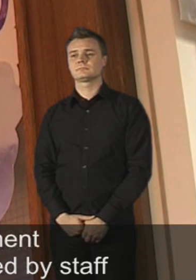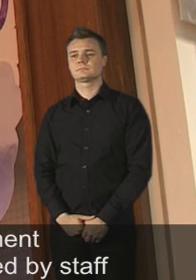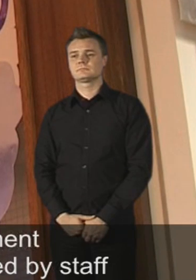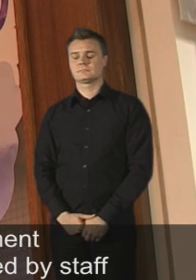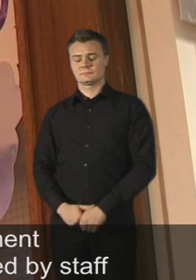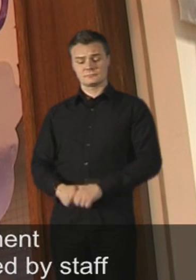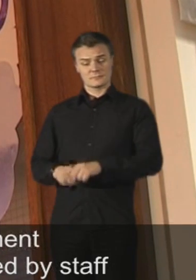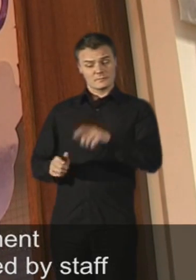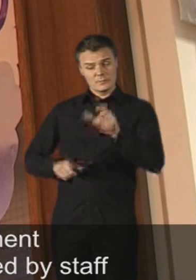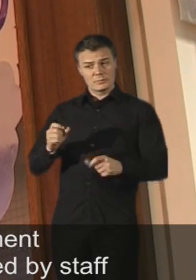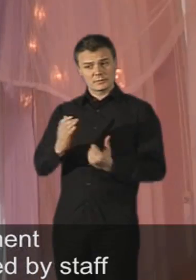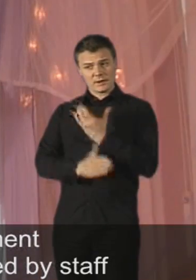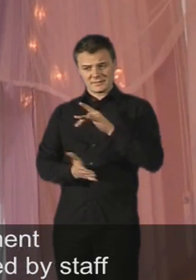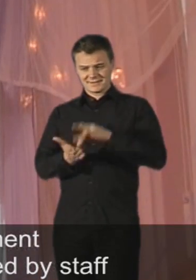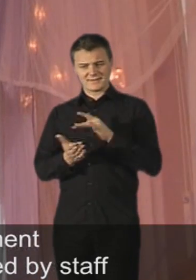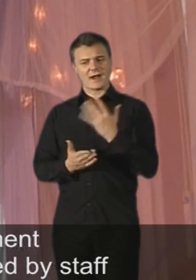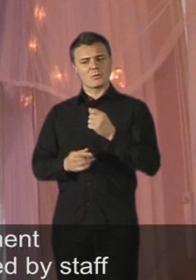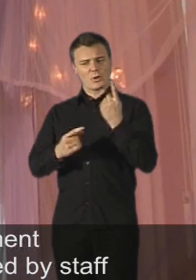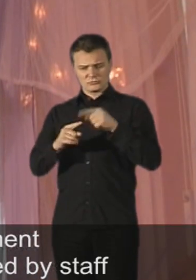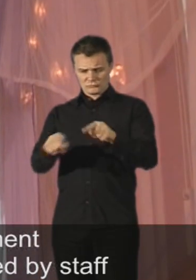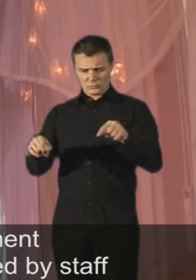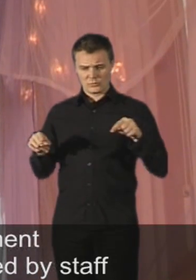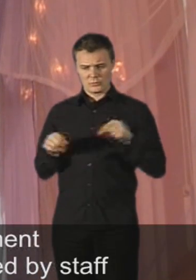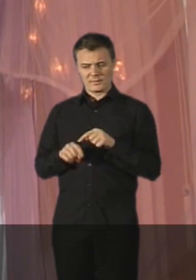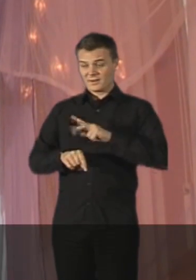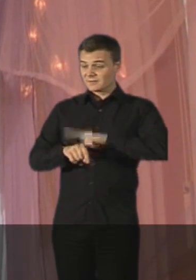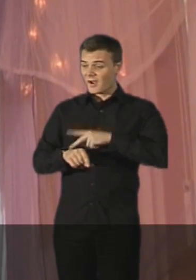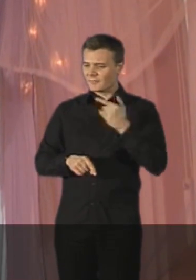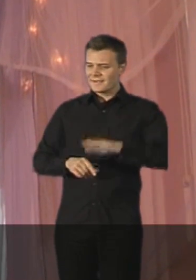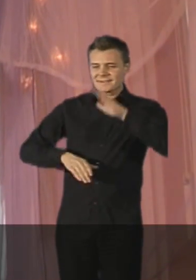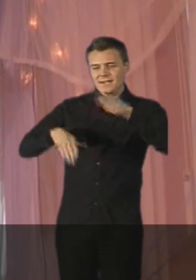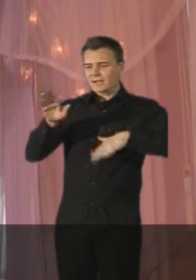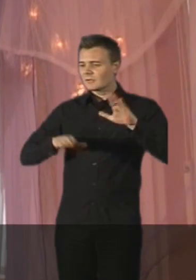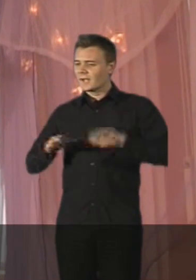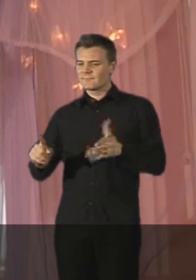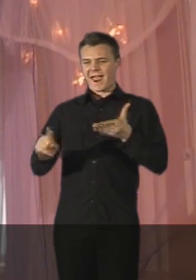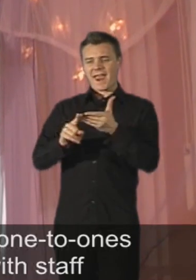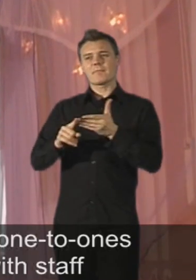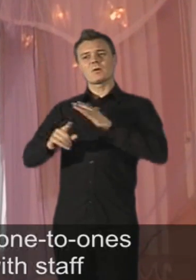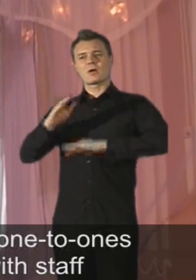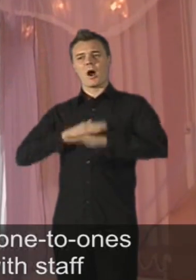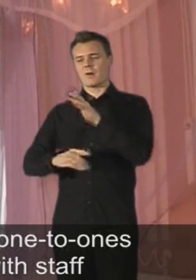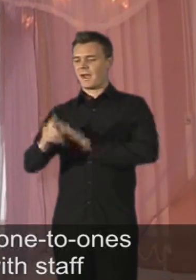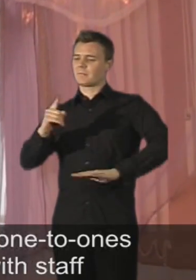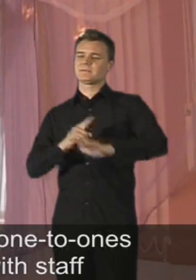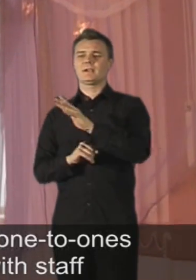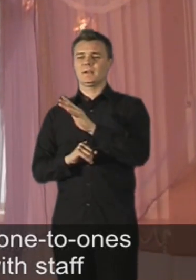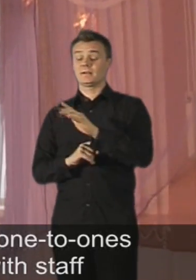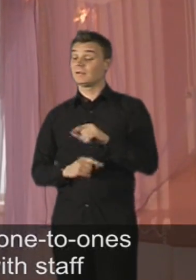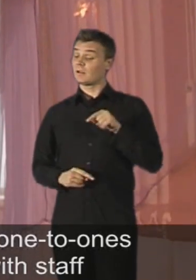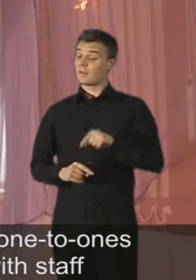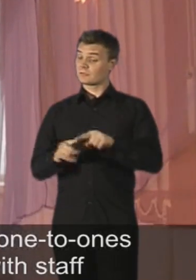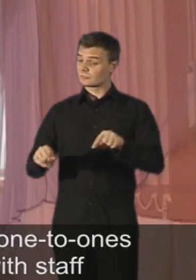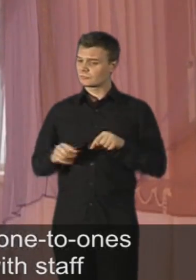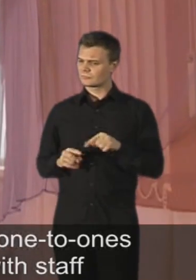One room within the Pupil Development Centre has been especially decorated by staff to provide a calming atmosphere. We do small group